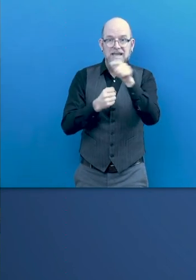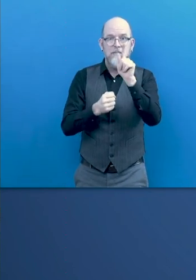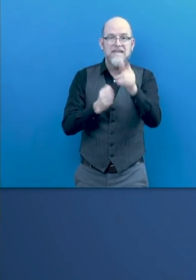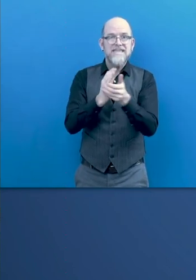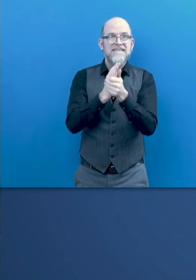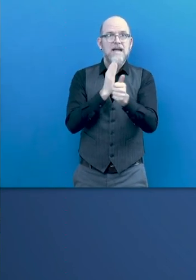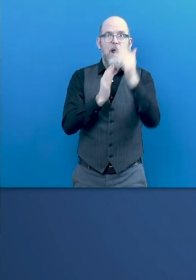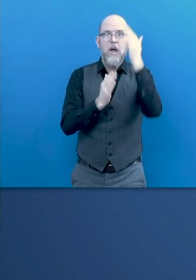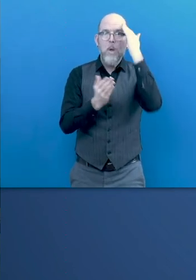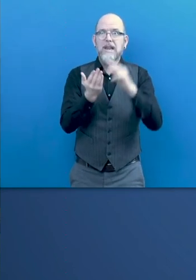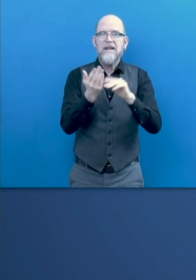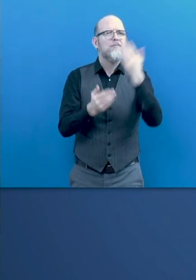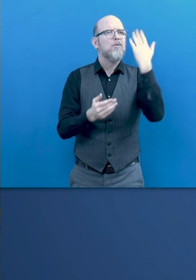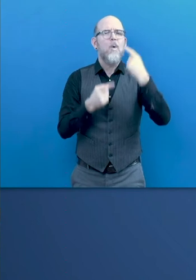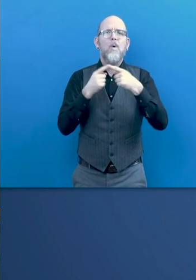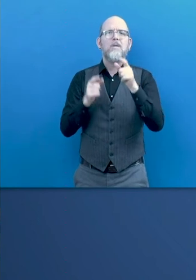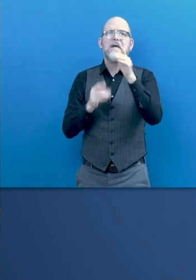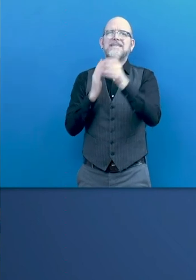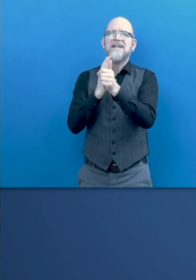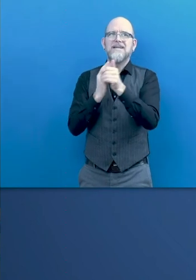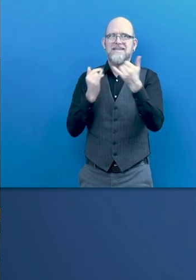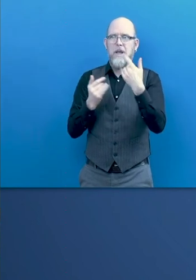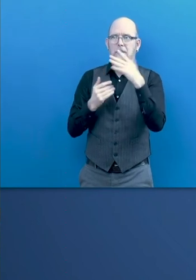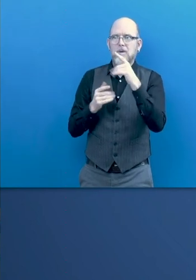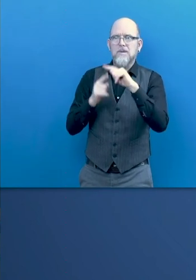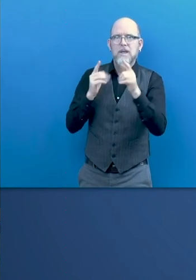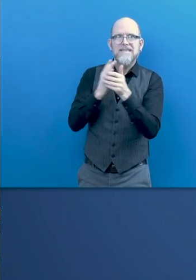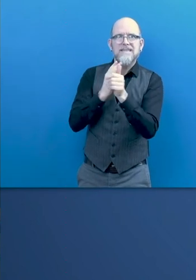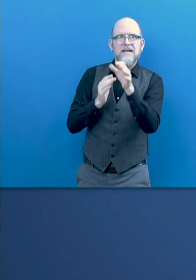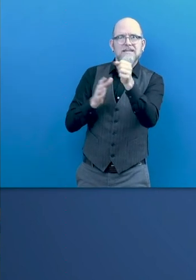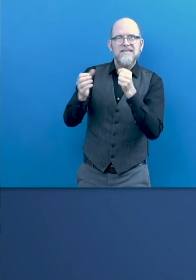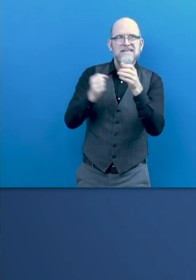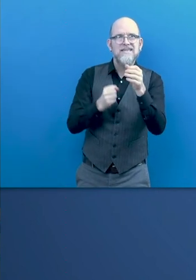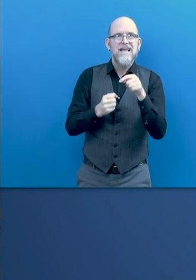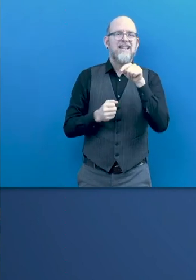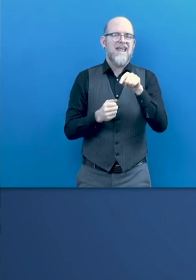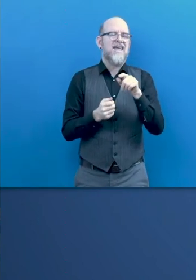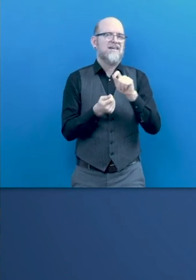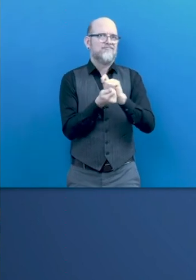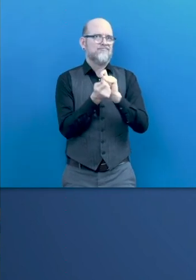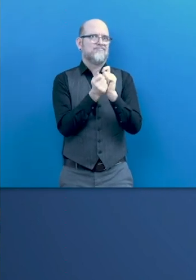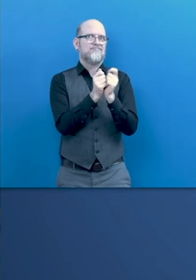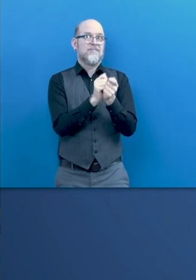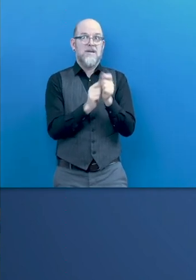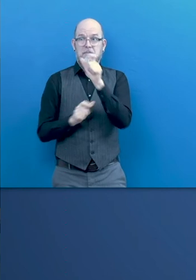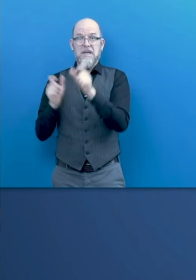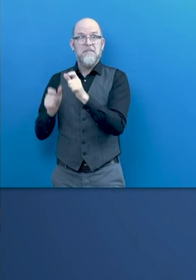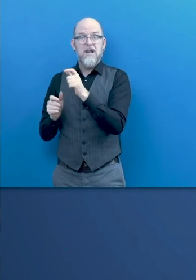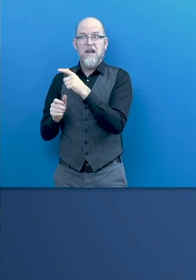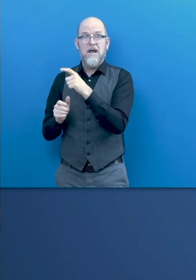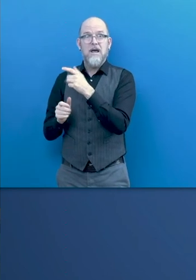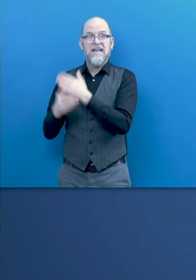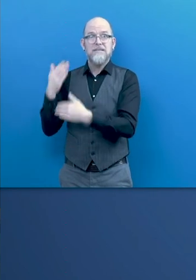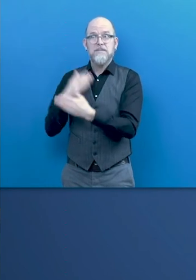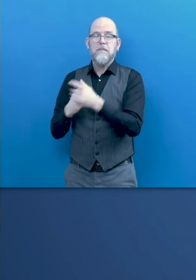digital transformation true. And for sure, people with disabilities should be included in this new way